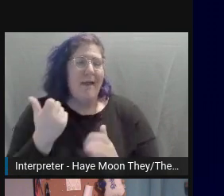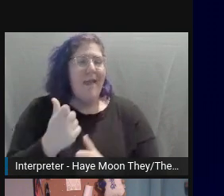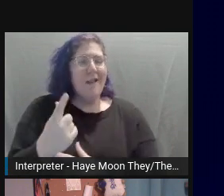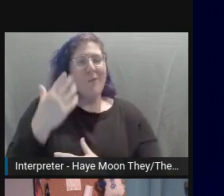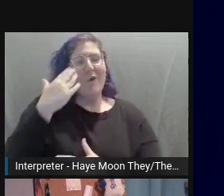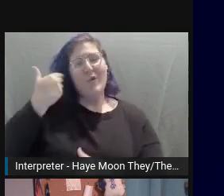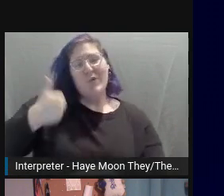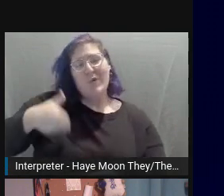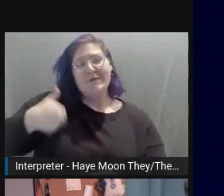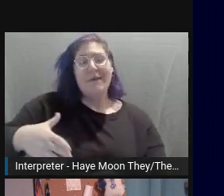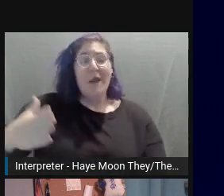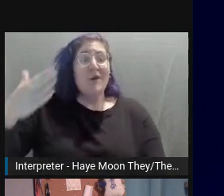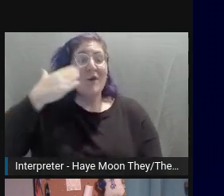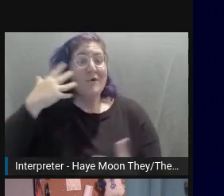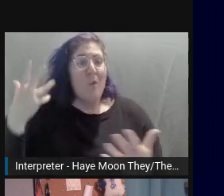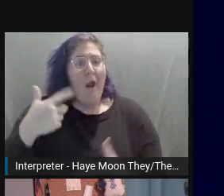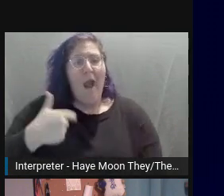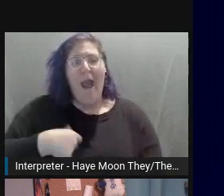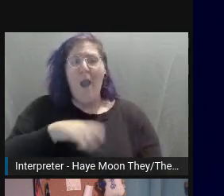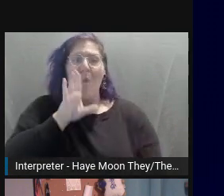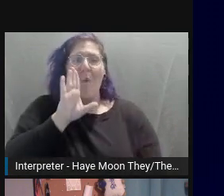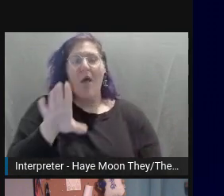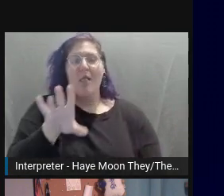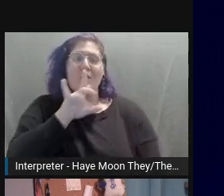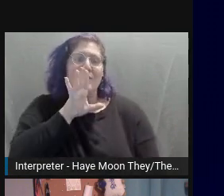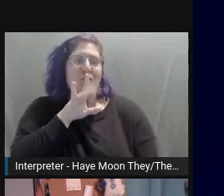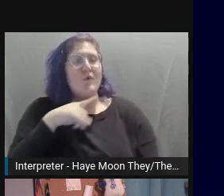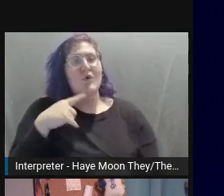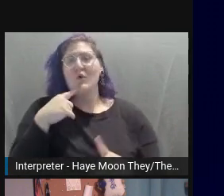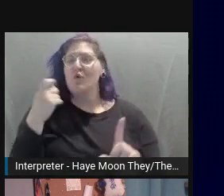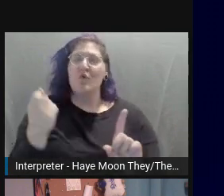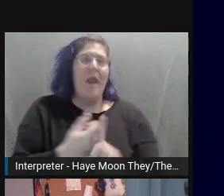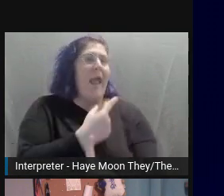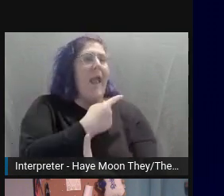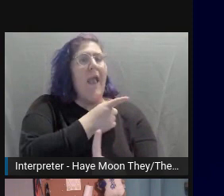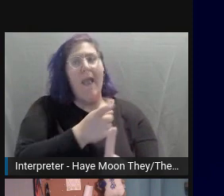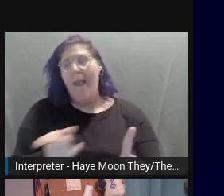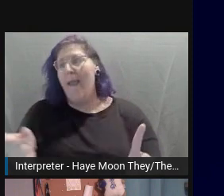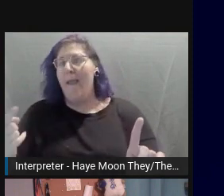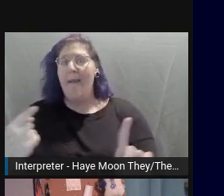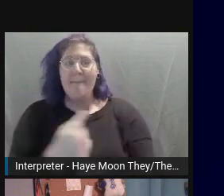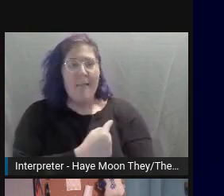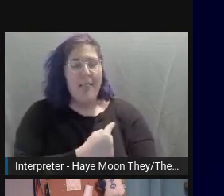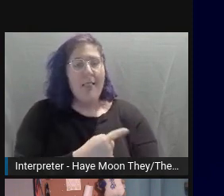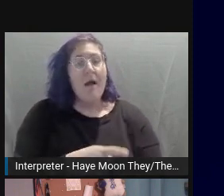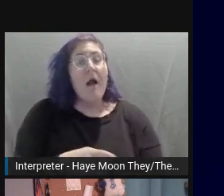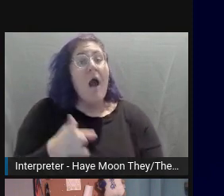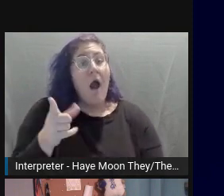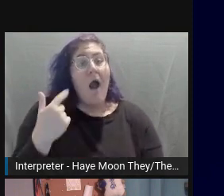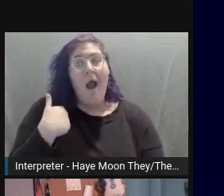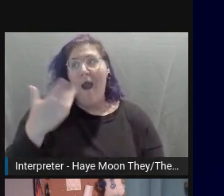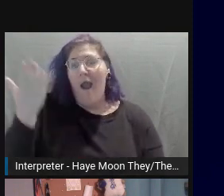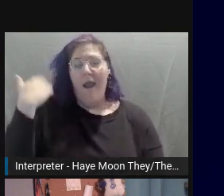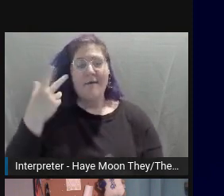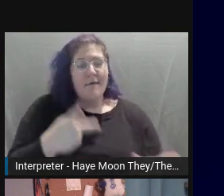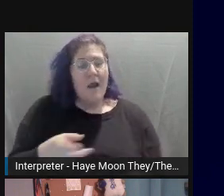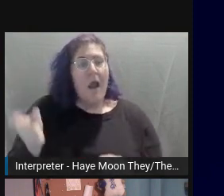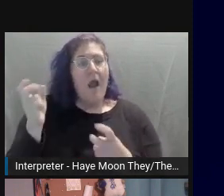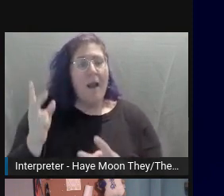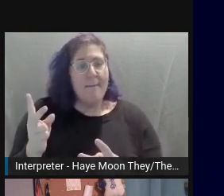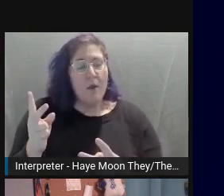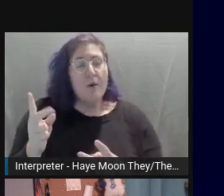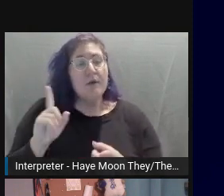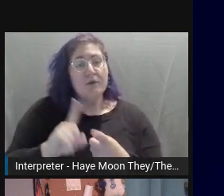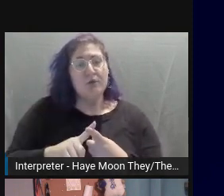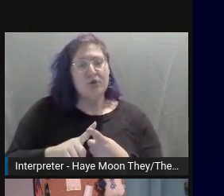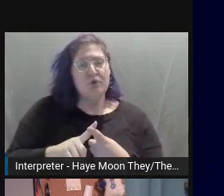A while back, I was trying out a new art program and made a quick comic. I uploaded it to Twitter and realized a million different ways I could have worded a comic better